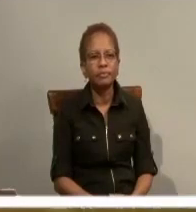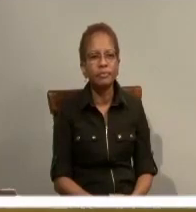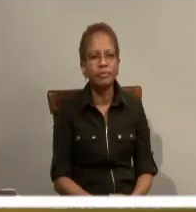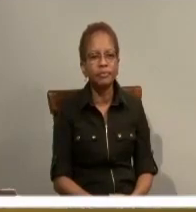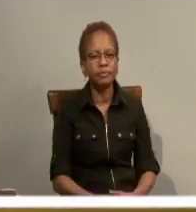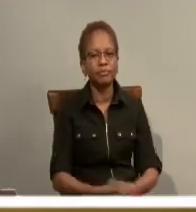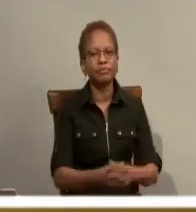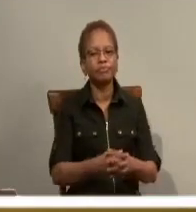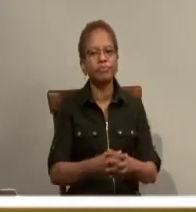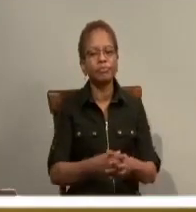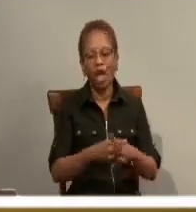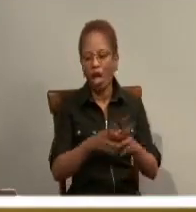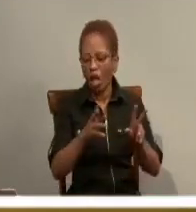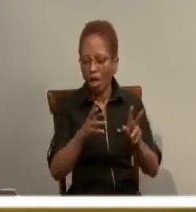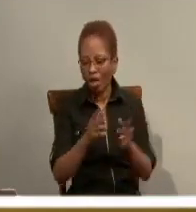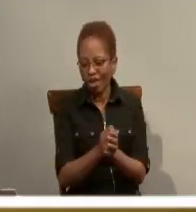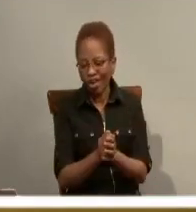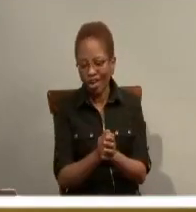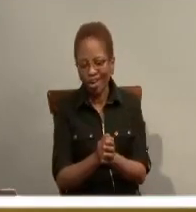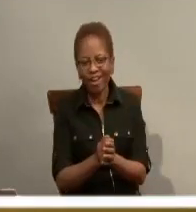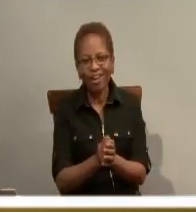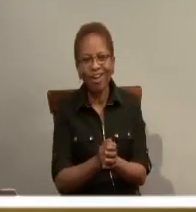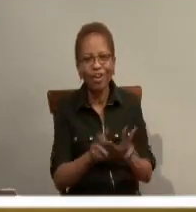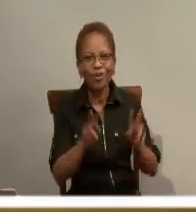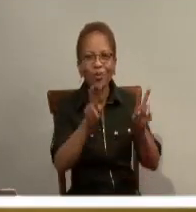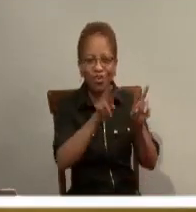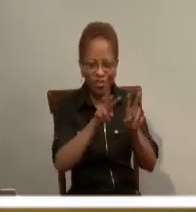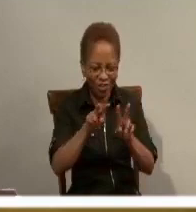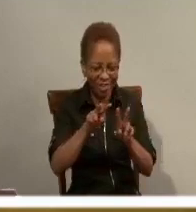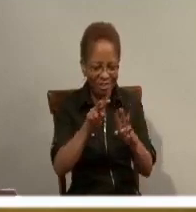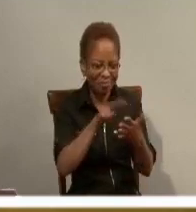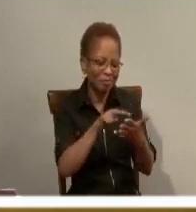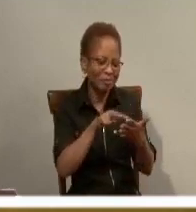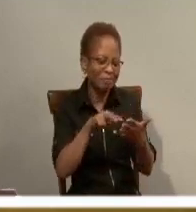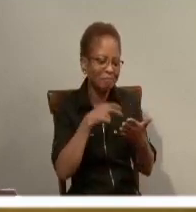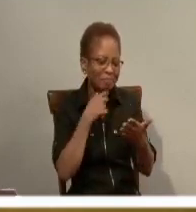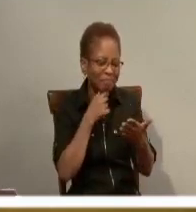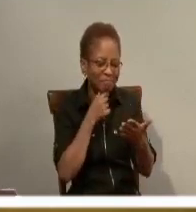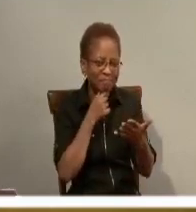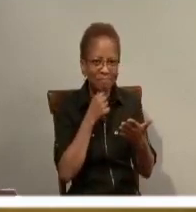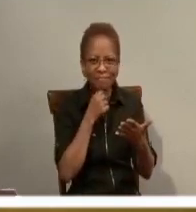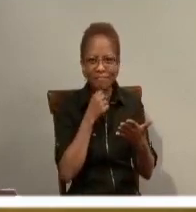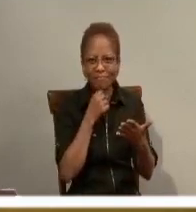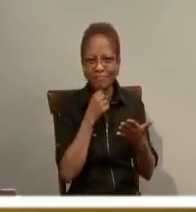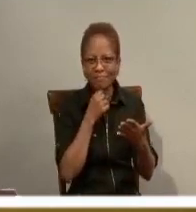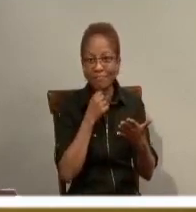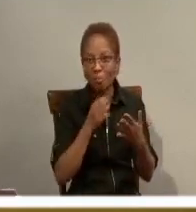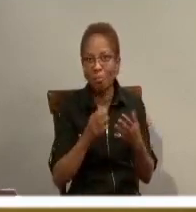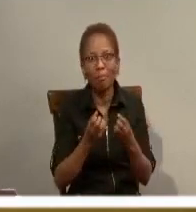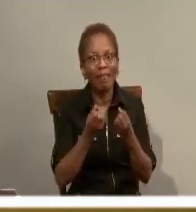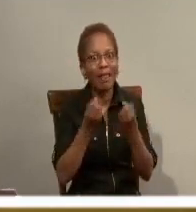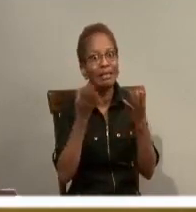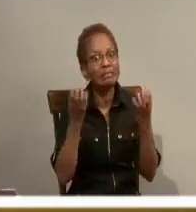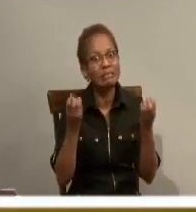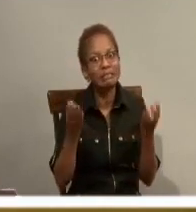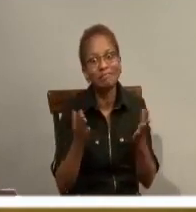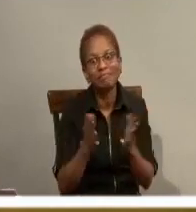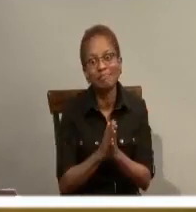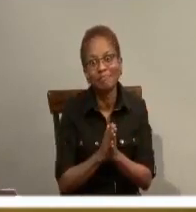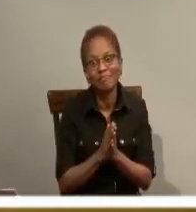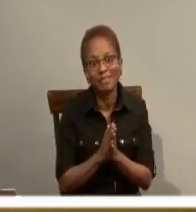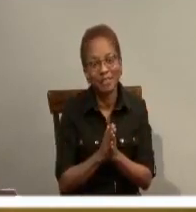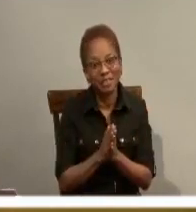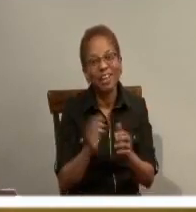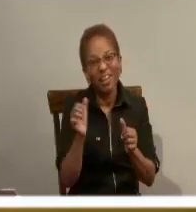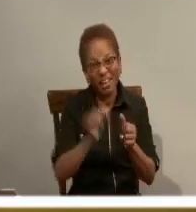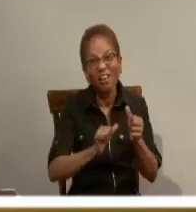Our reading today is a text that has so much in it. But then every